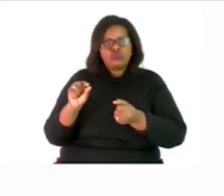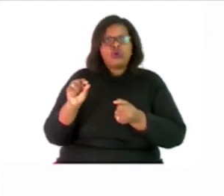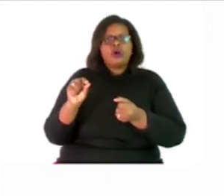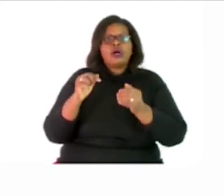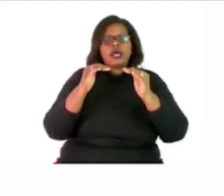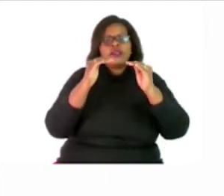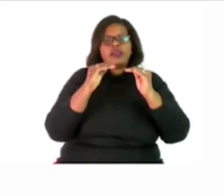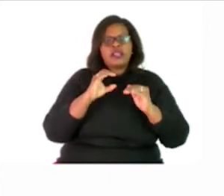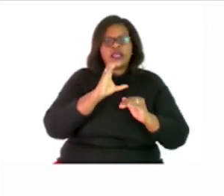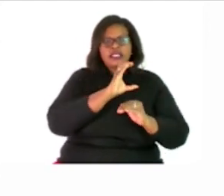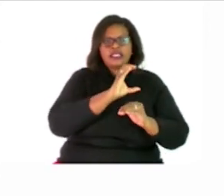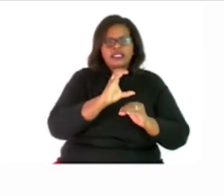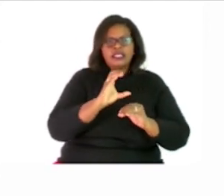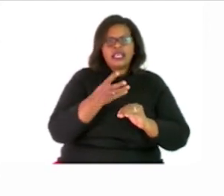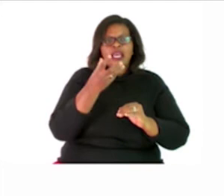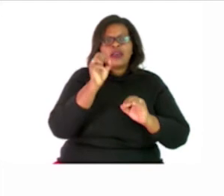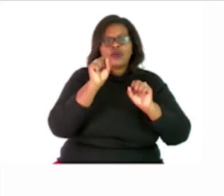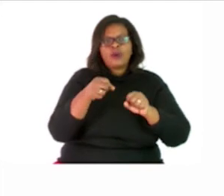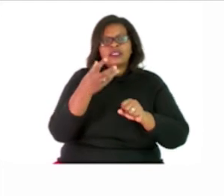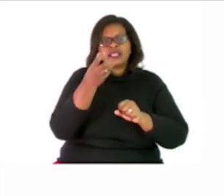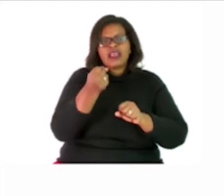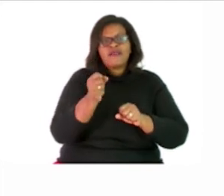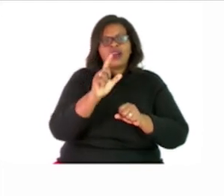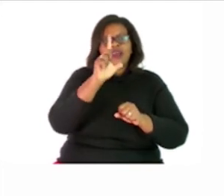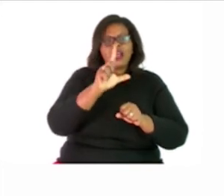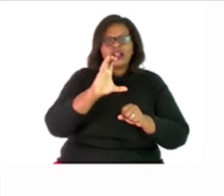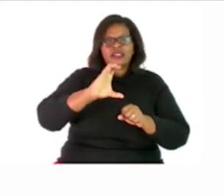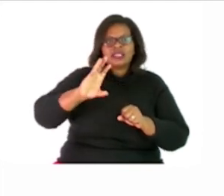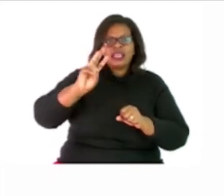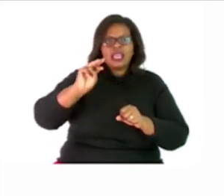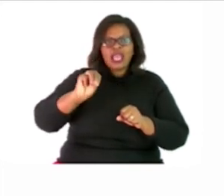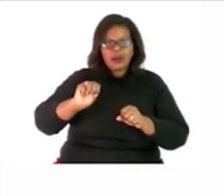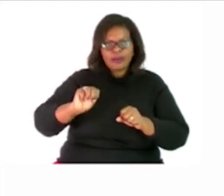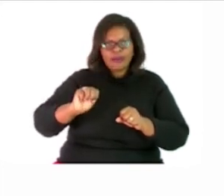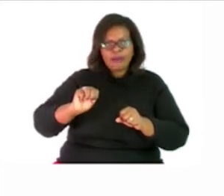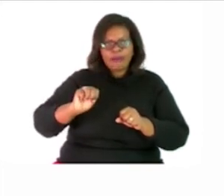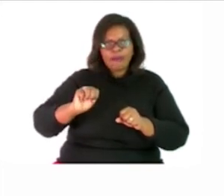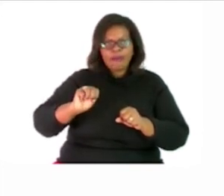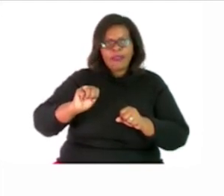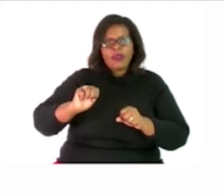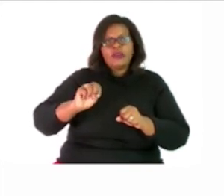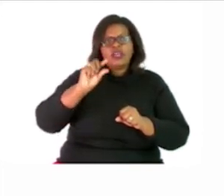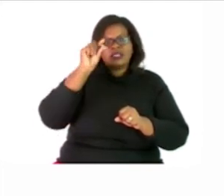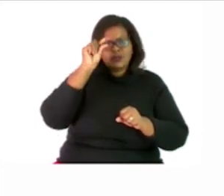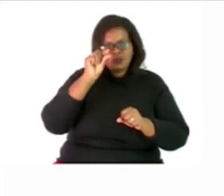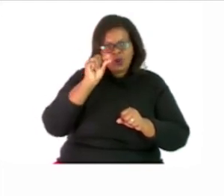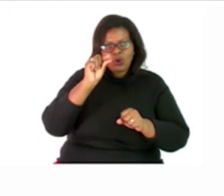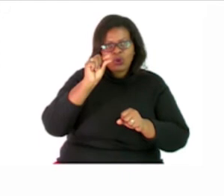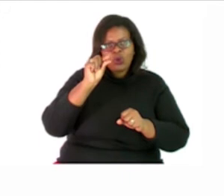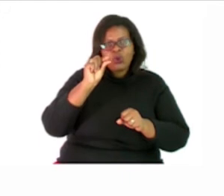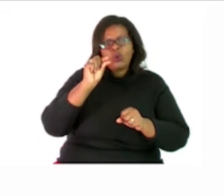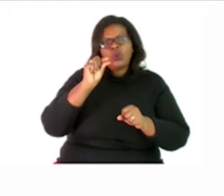lowest common multiple which is LCM. That is the abbreviation. In most cases, we don't use